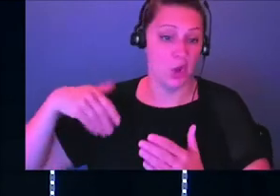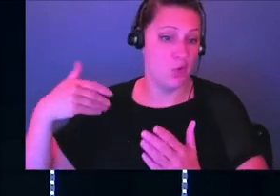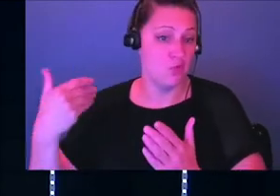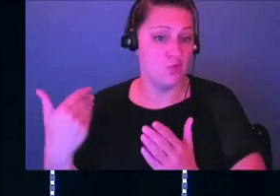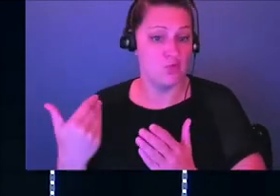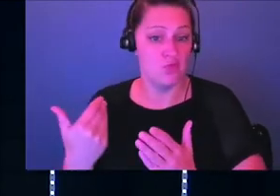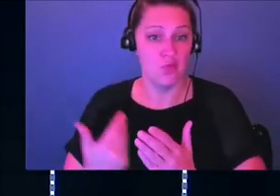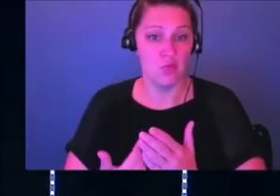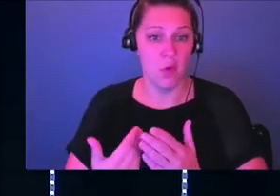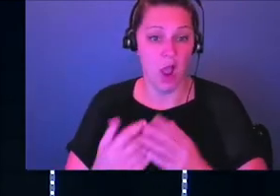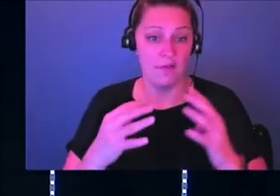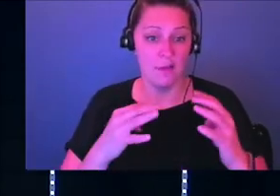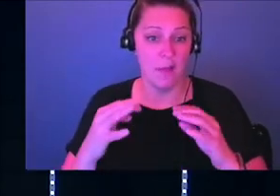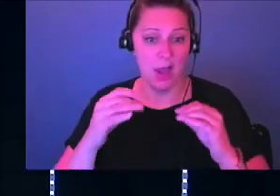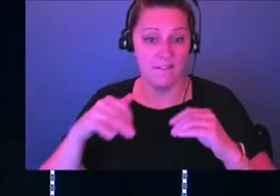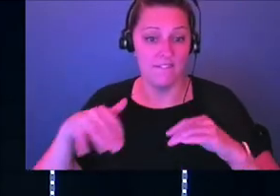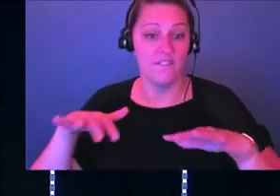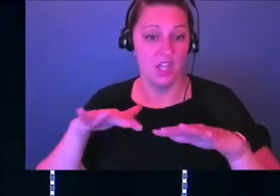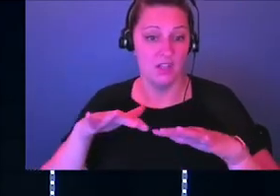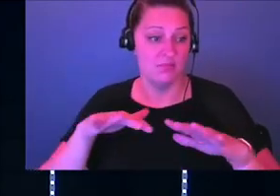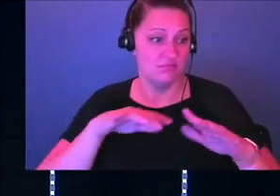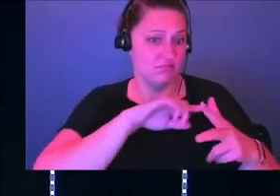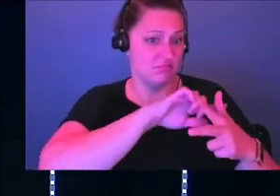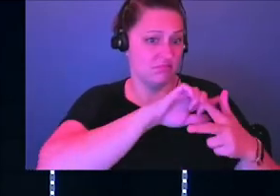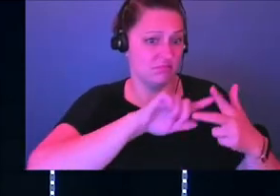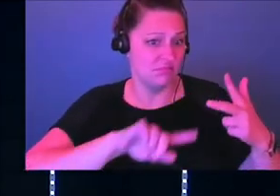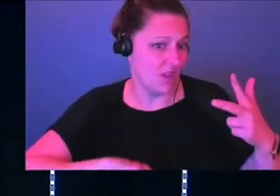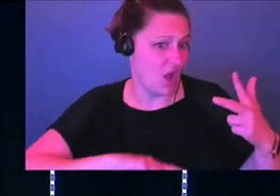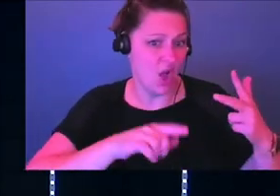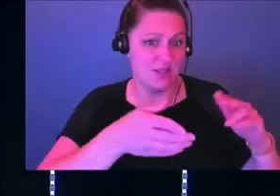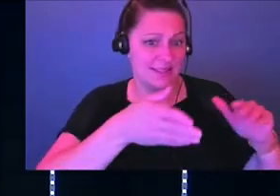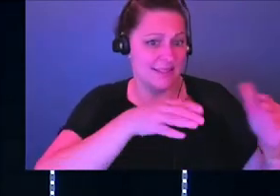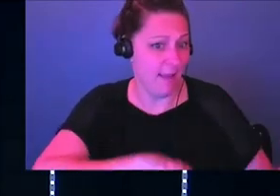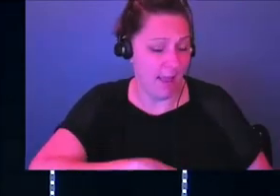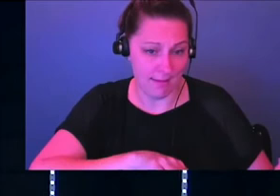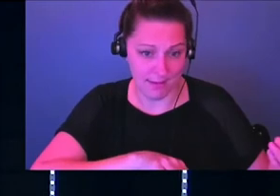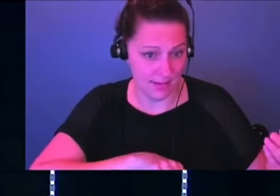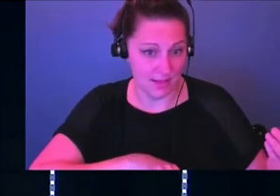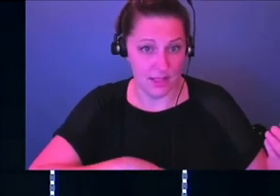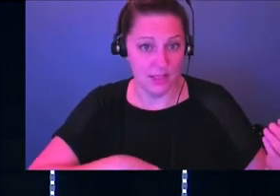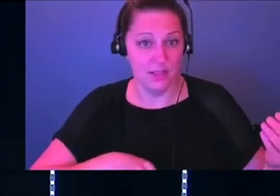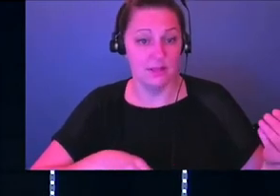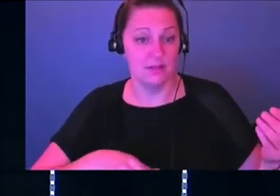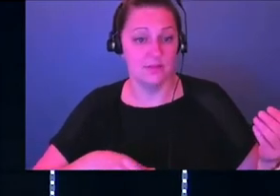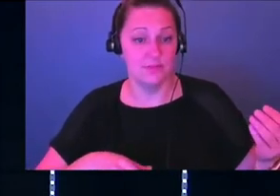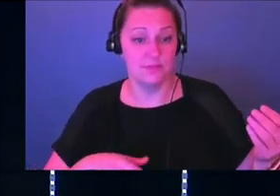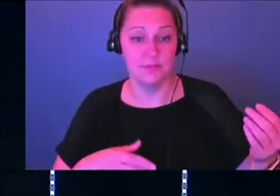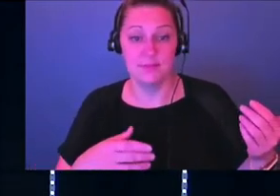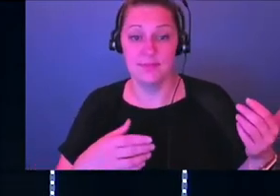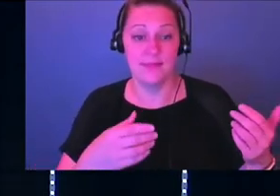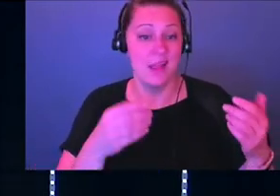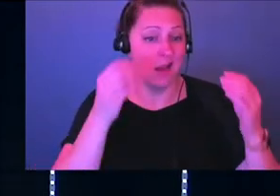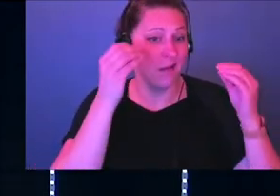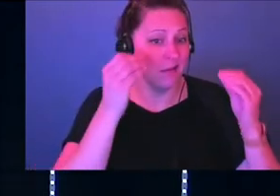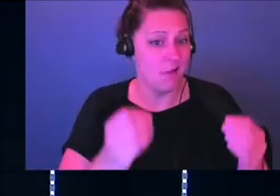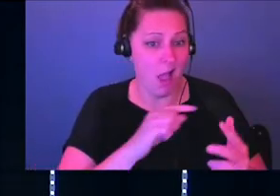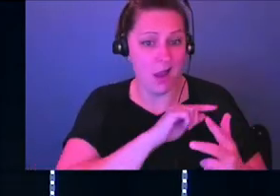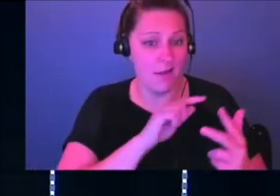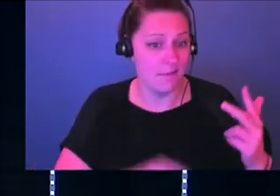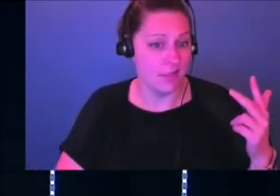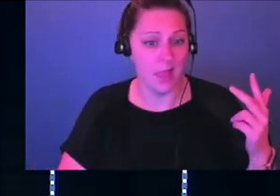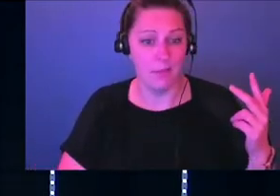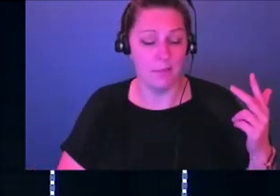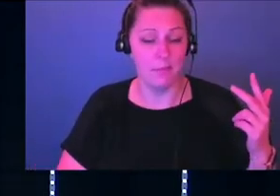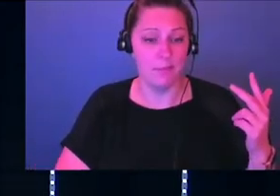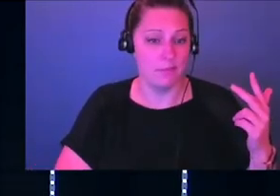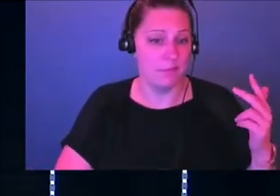that again, no man escaped. Everybody was dead, and they were singing on the way there. And they were victorious. Not a single one of their people